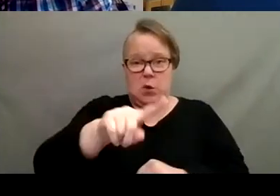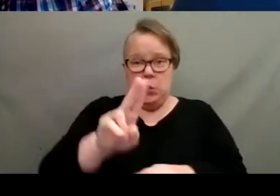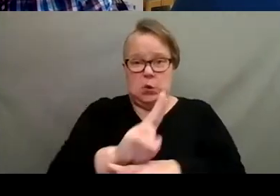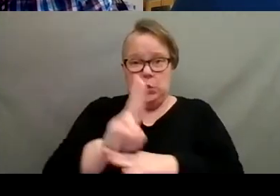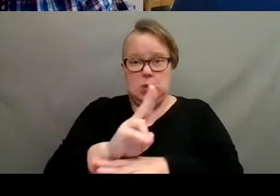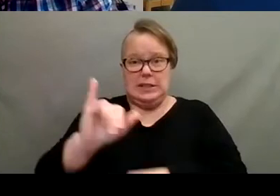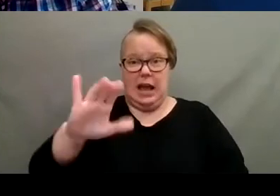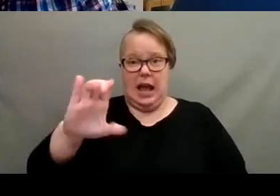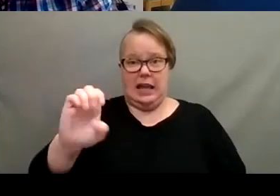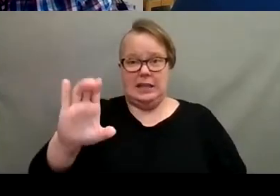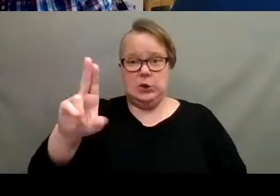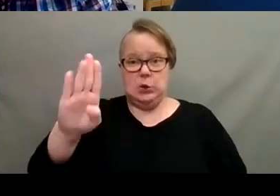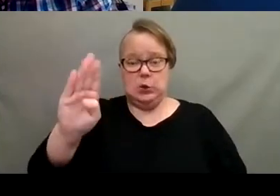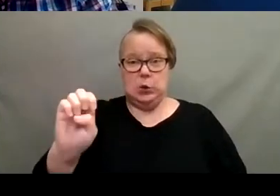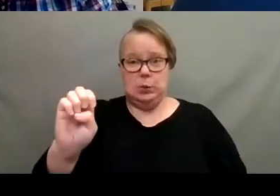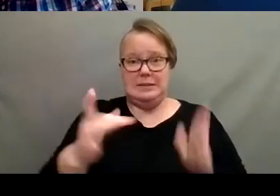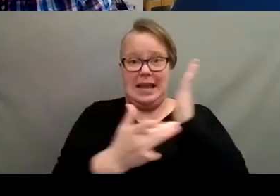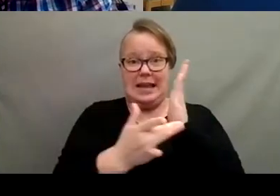ice cube